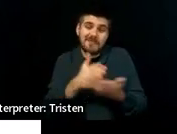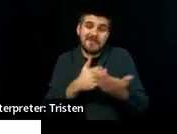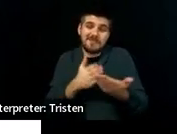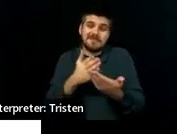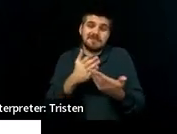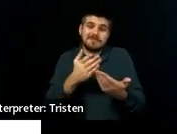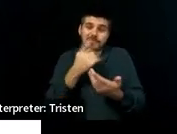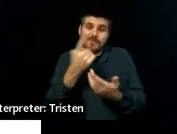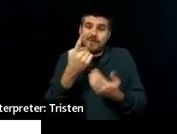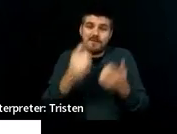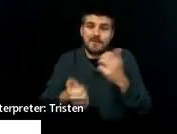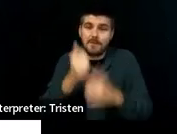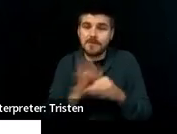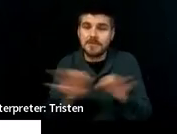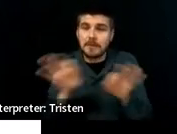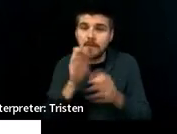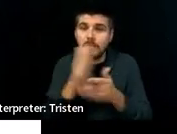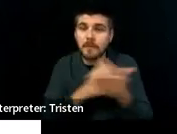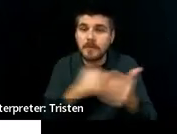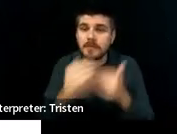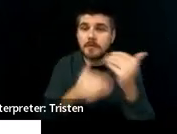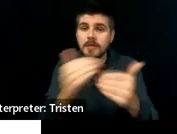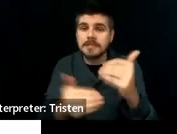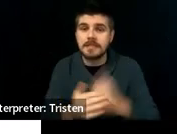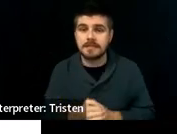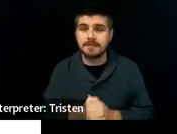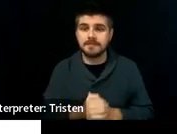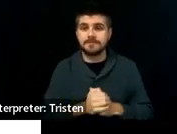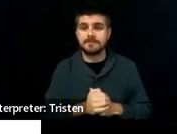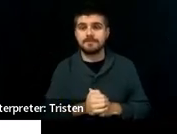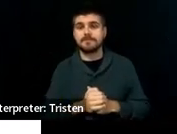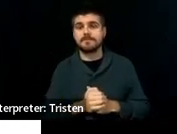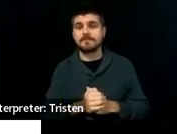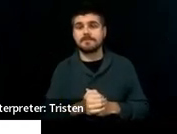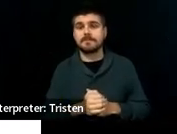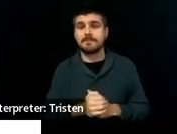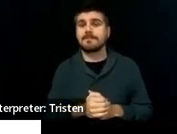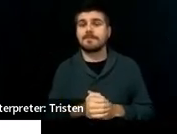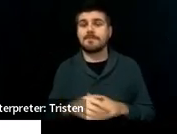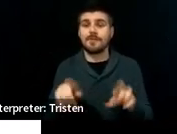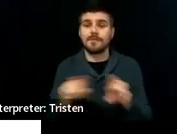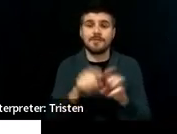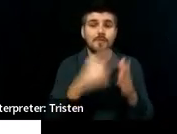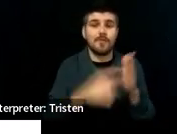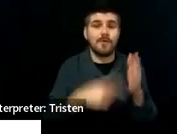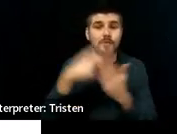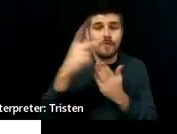most important part of the process, right? There's also, what are the program structures?